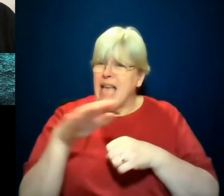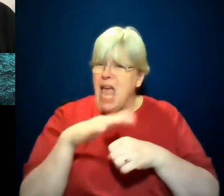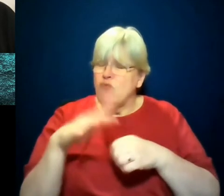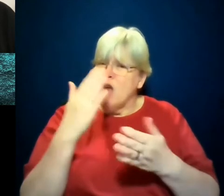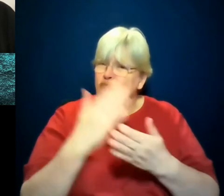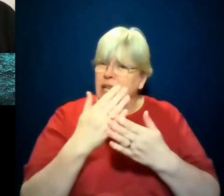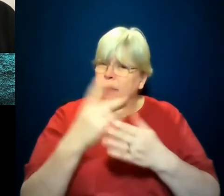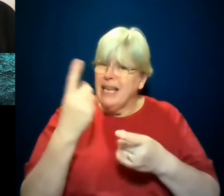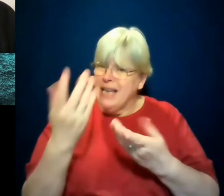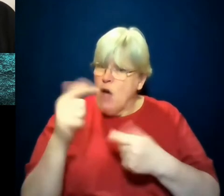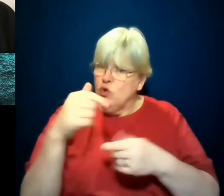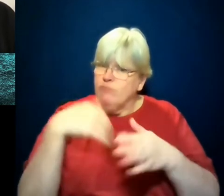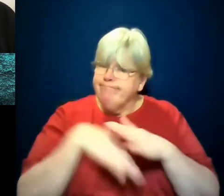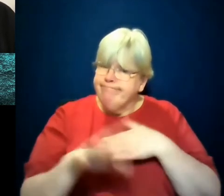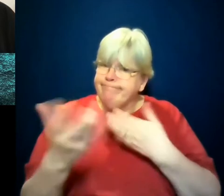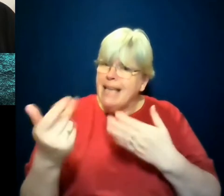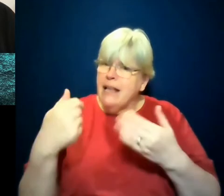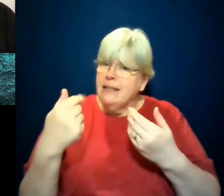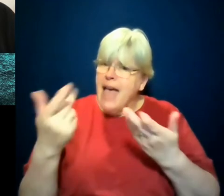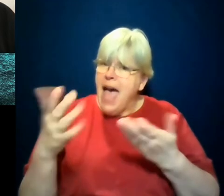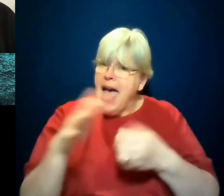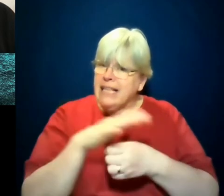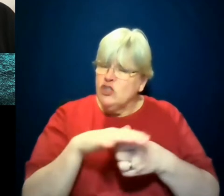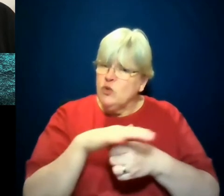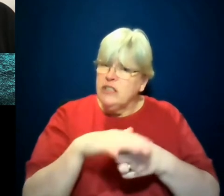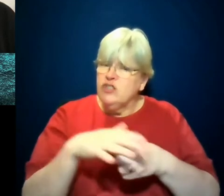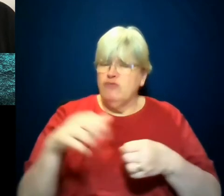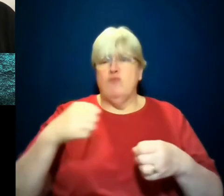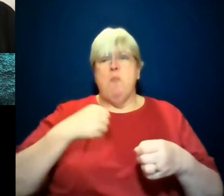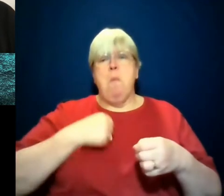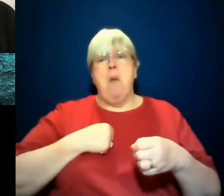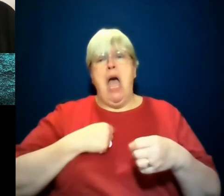and say, okay, this is what I'm going to do with my bit of ground here.